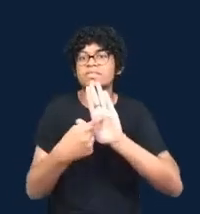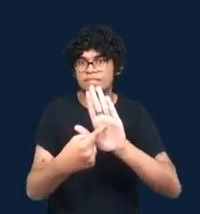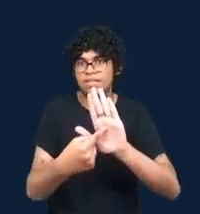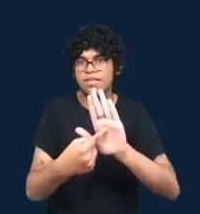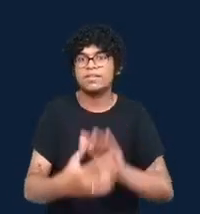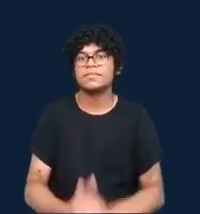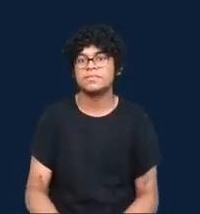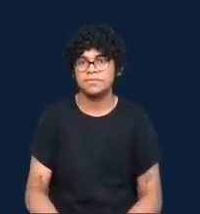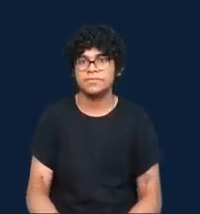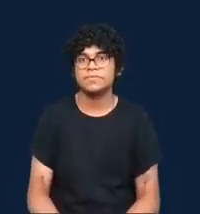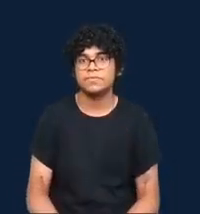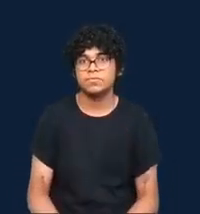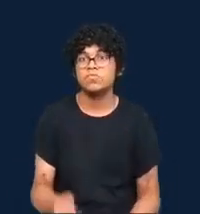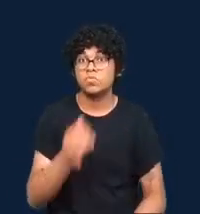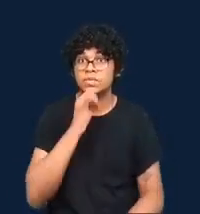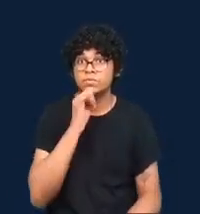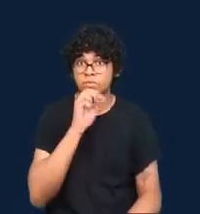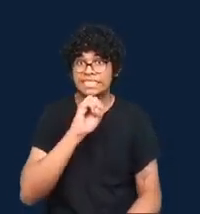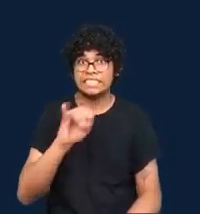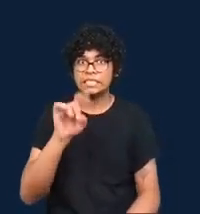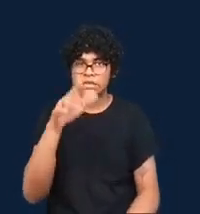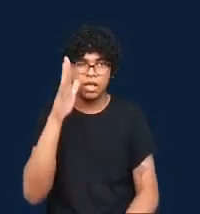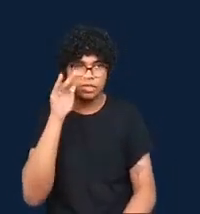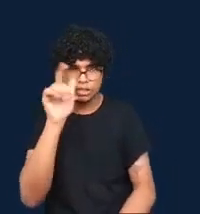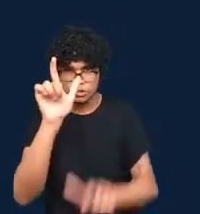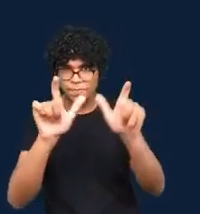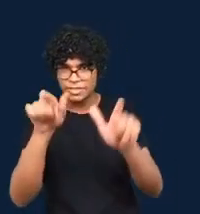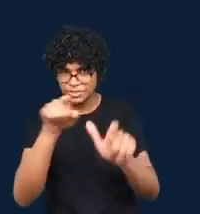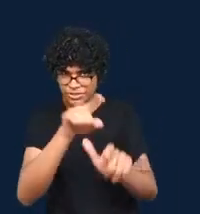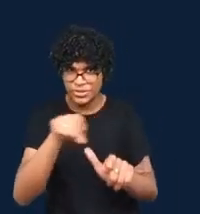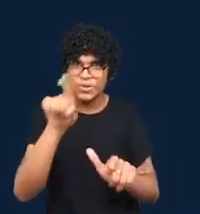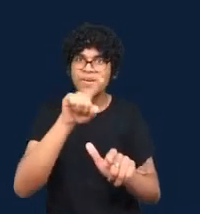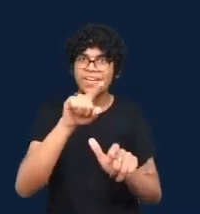experienced yourselves when working with audience metrics.